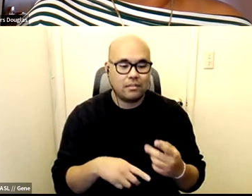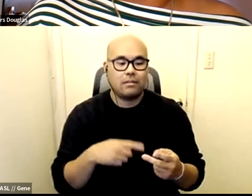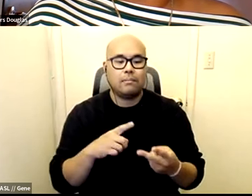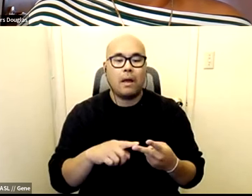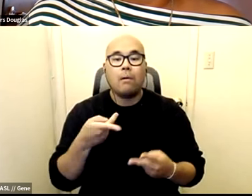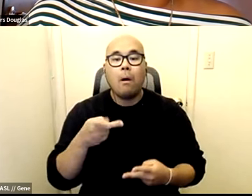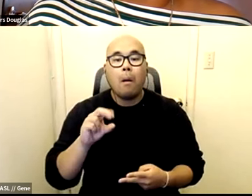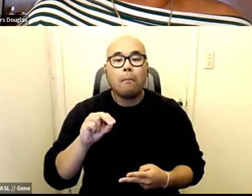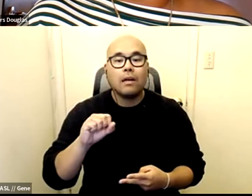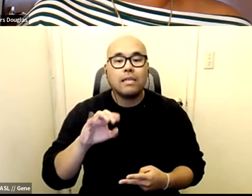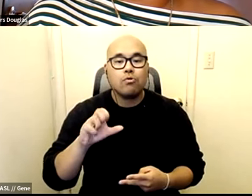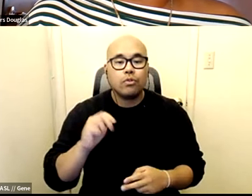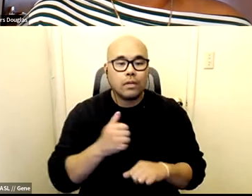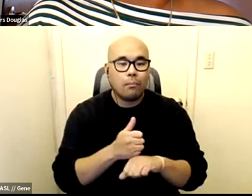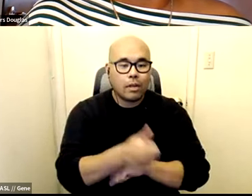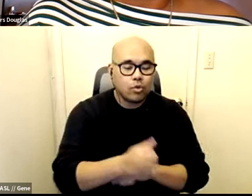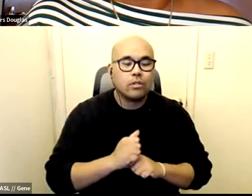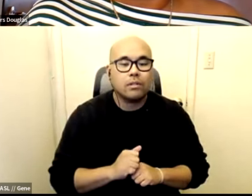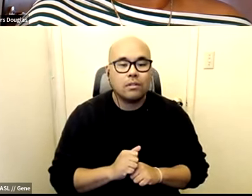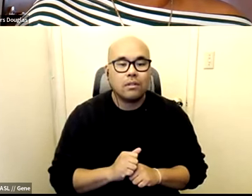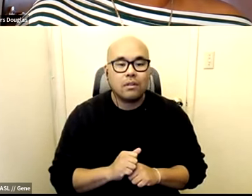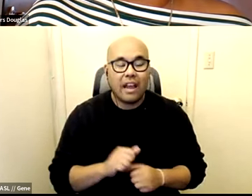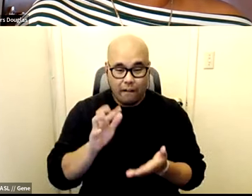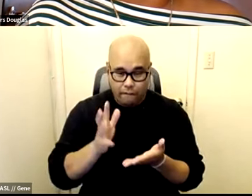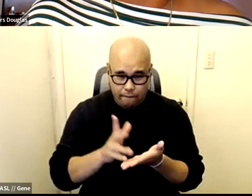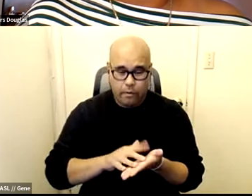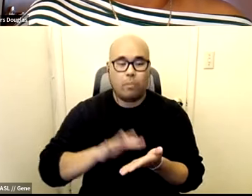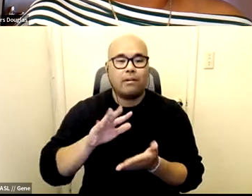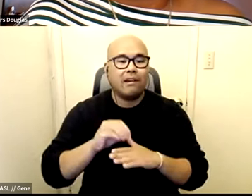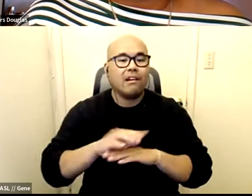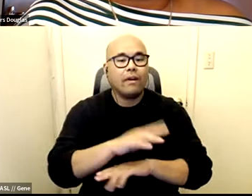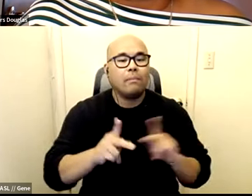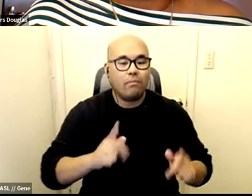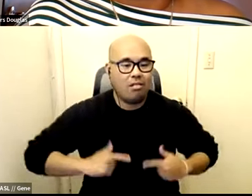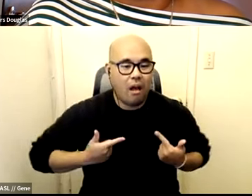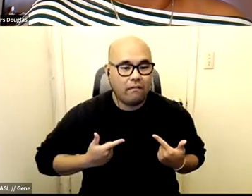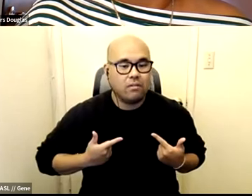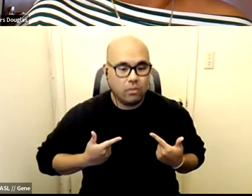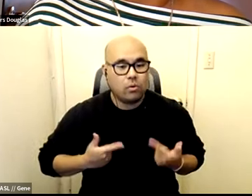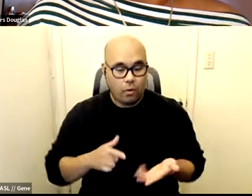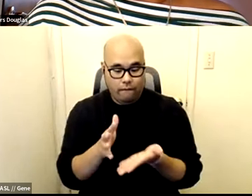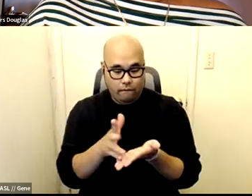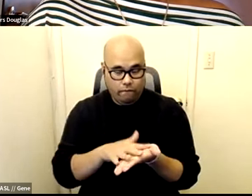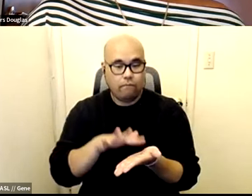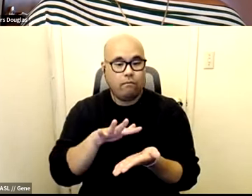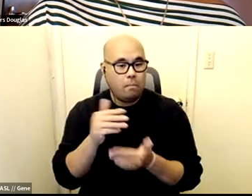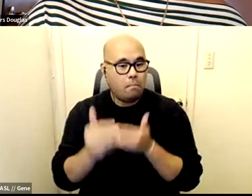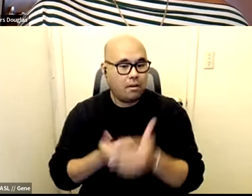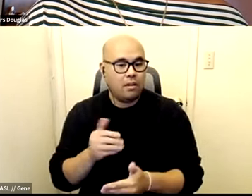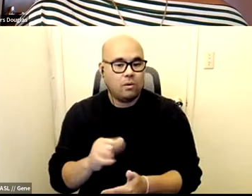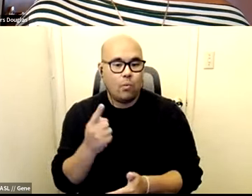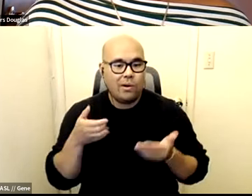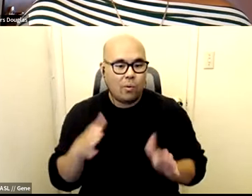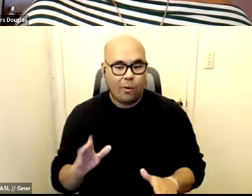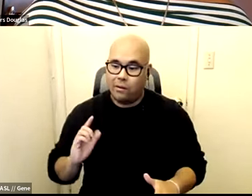impacts people's lives and fingerprinting was one of those ways that we have as